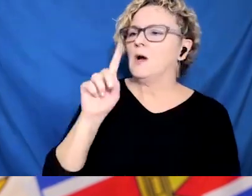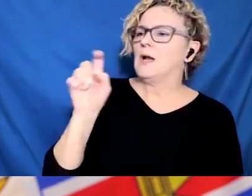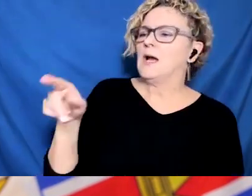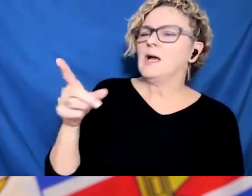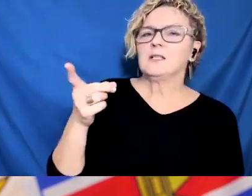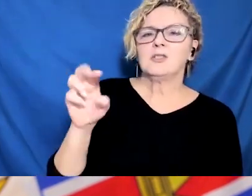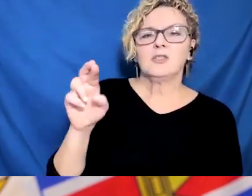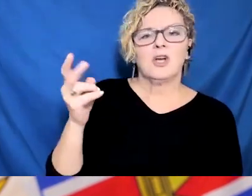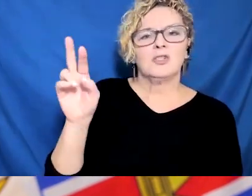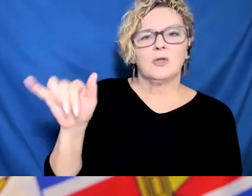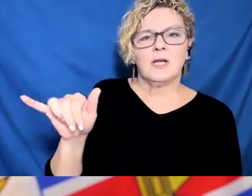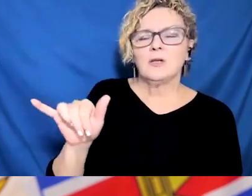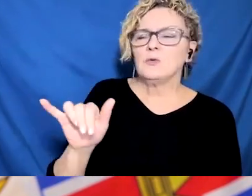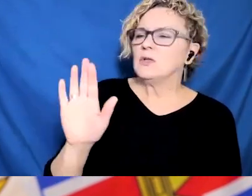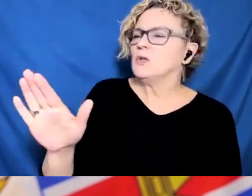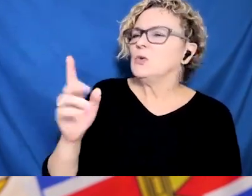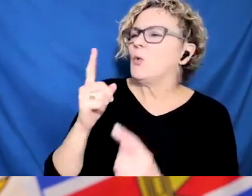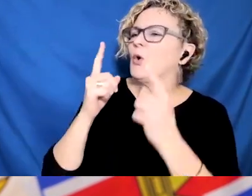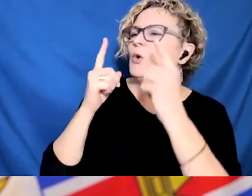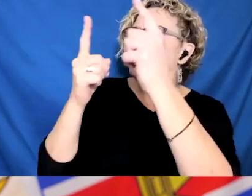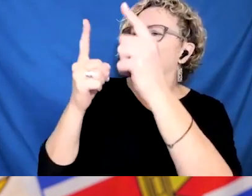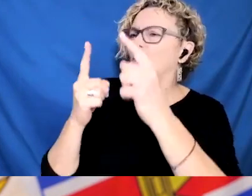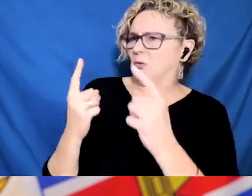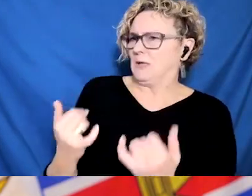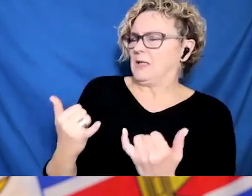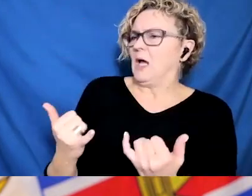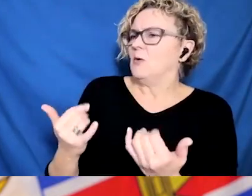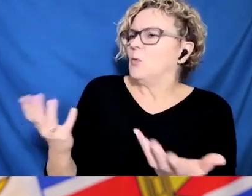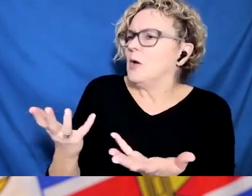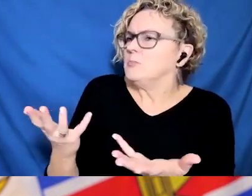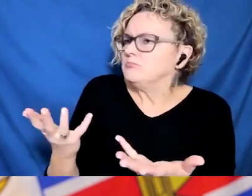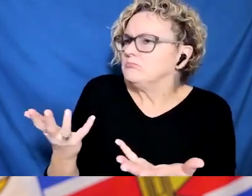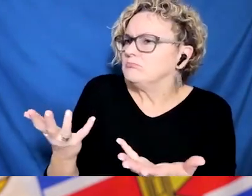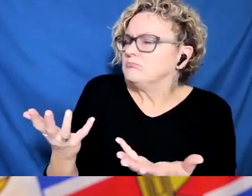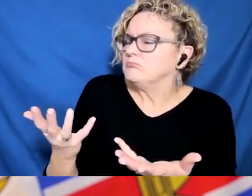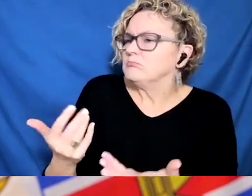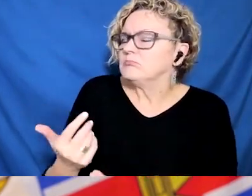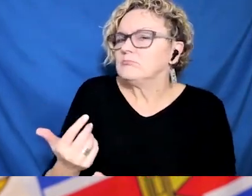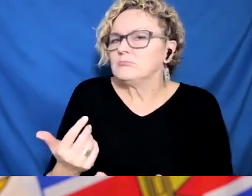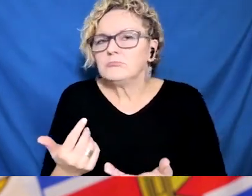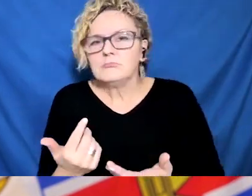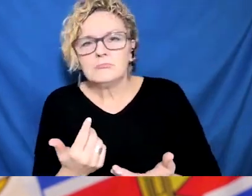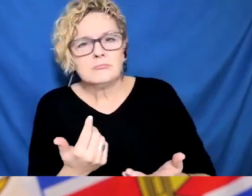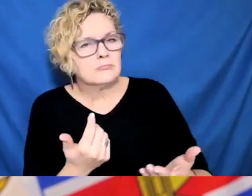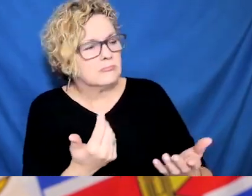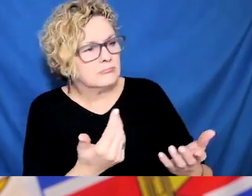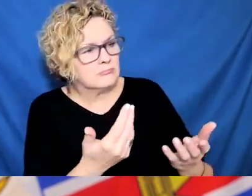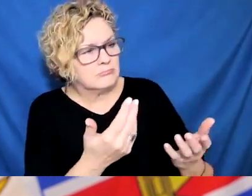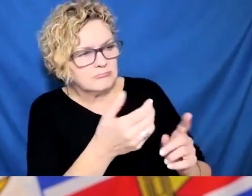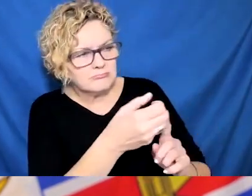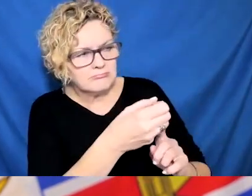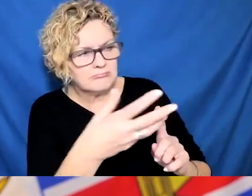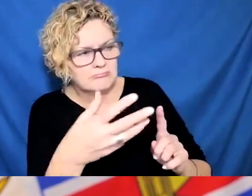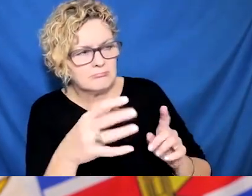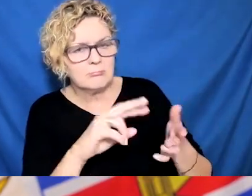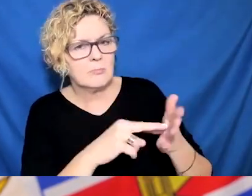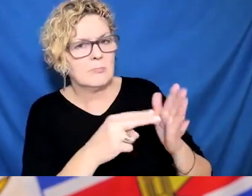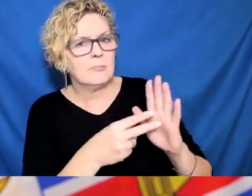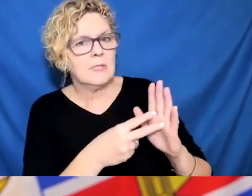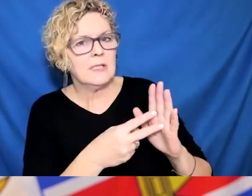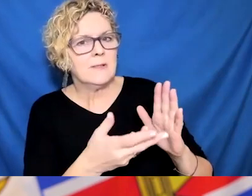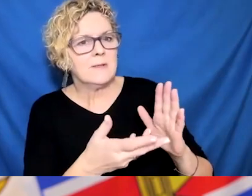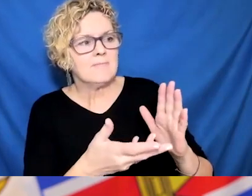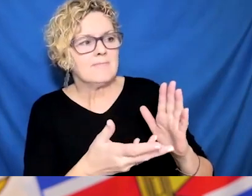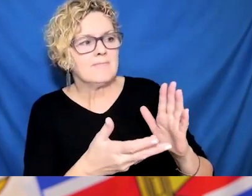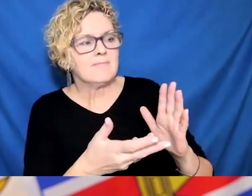what we're dealing with right now. And it tells us with the shorter incubation period, and you know, I talked about this